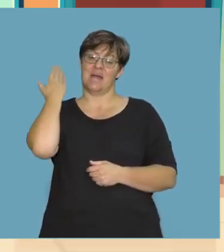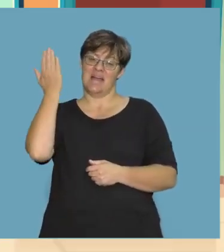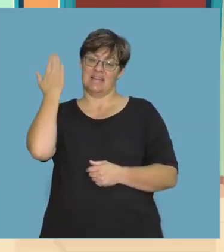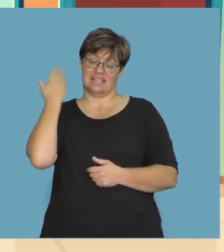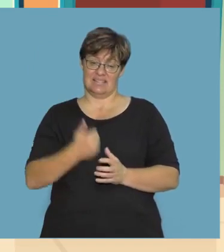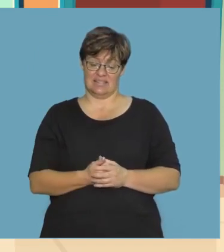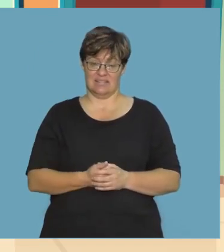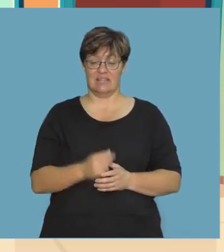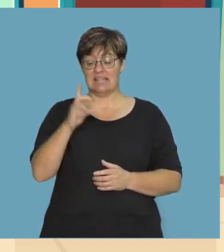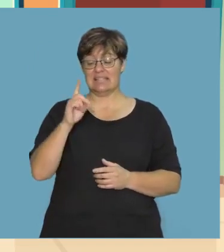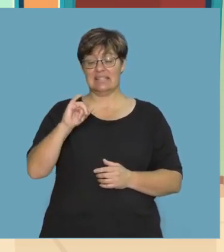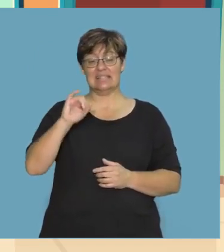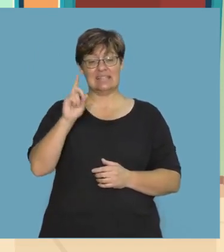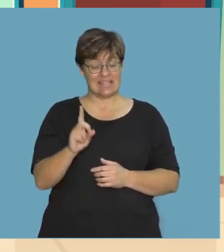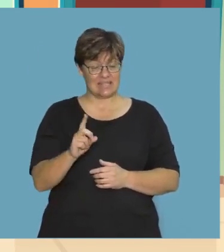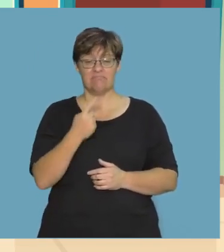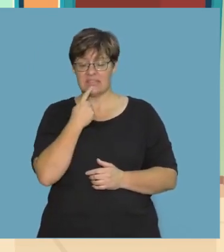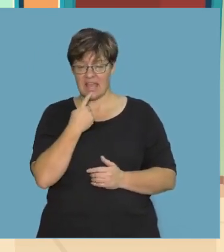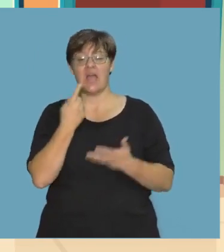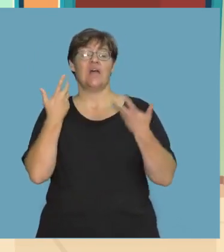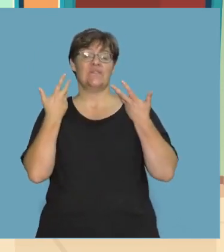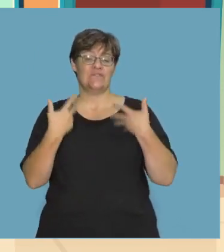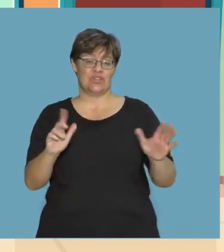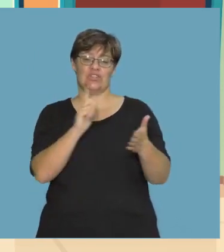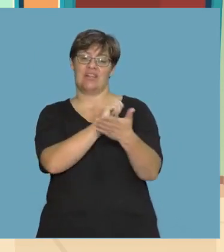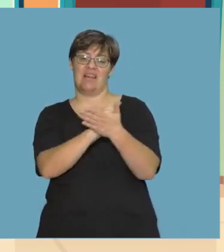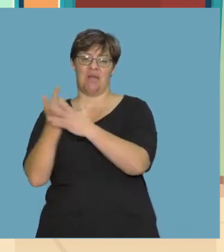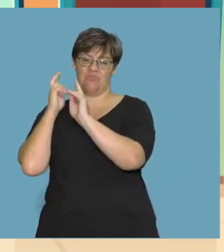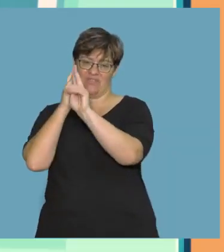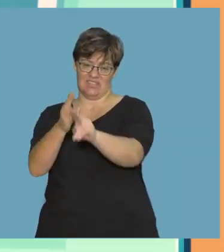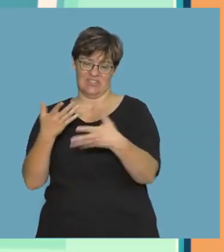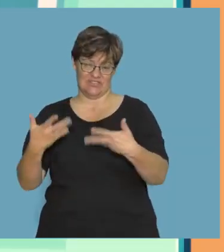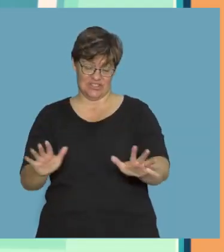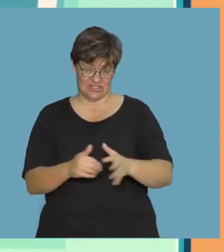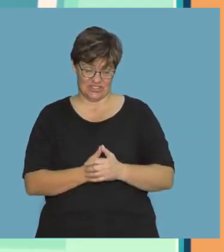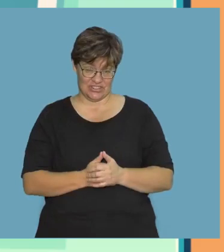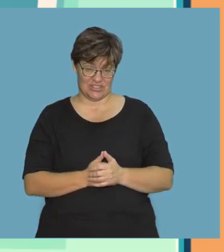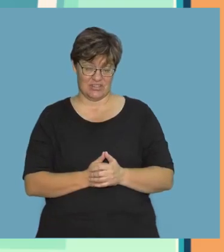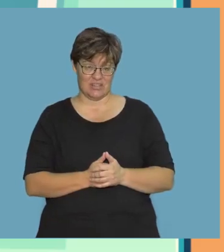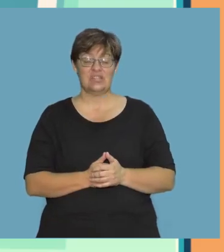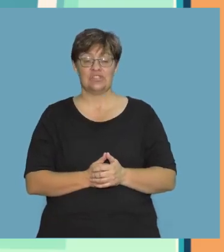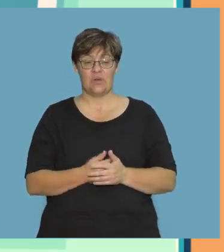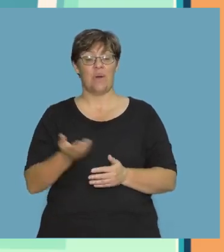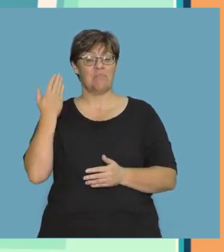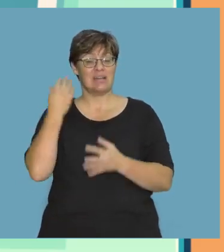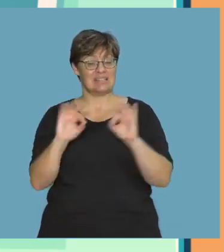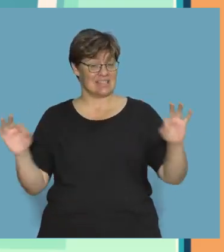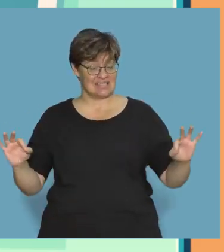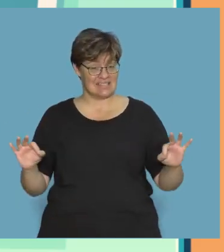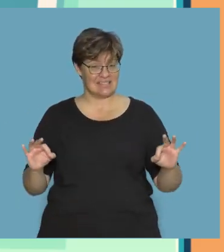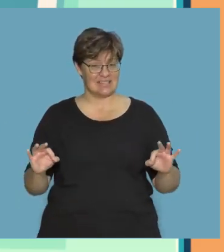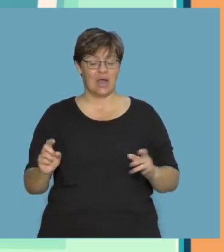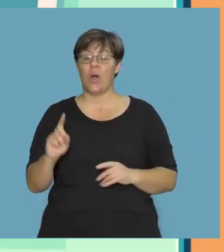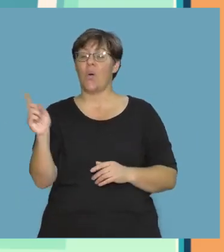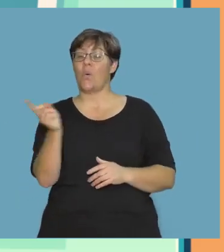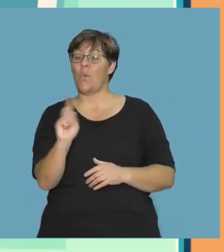tells us that the visit to the library is over. So the past tense sentence is on what date did the children